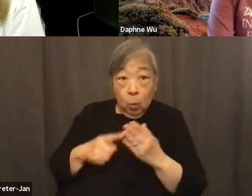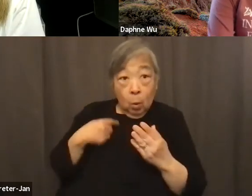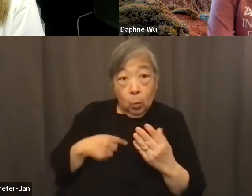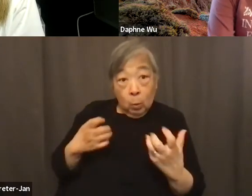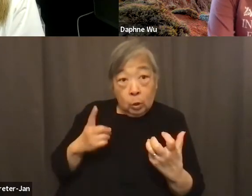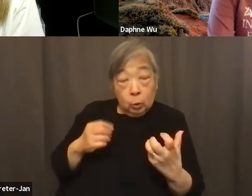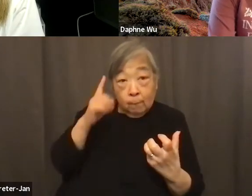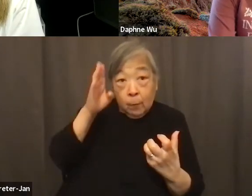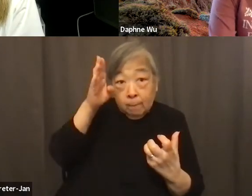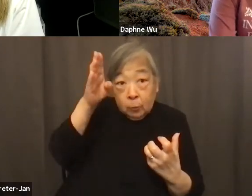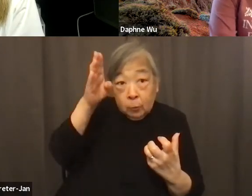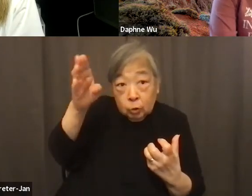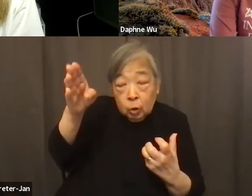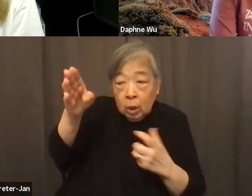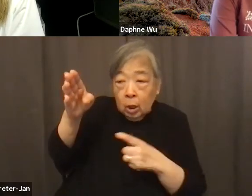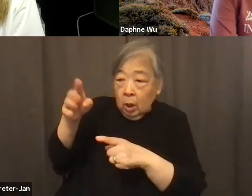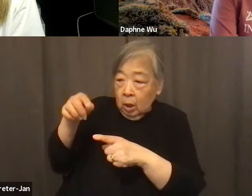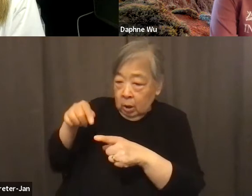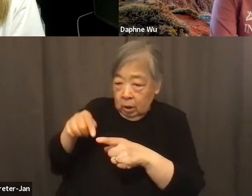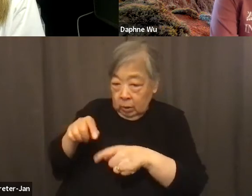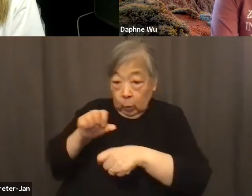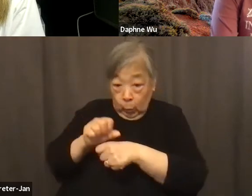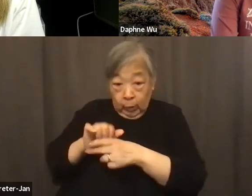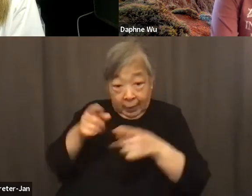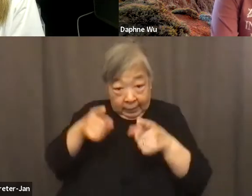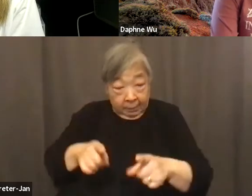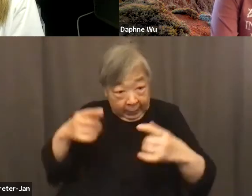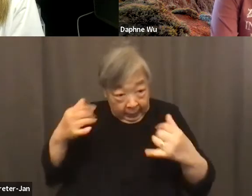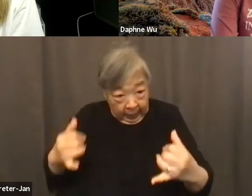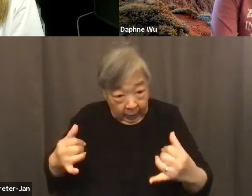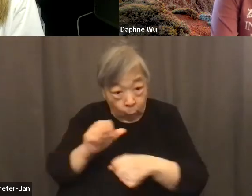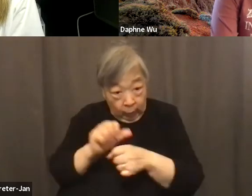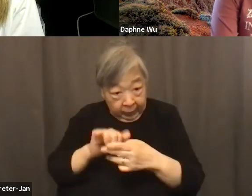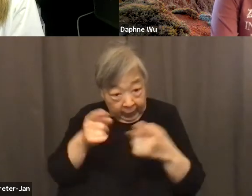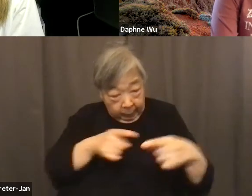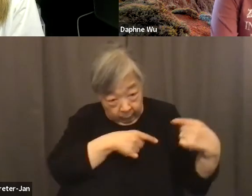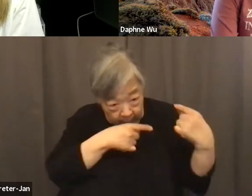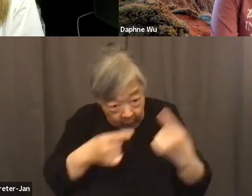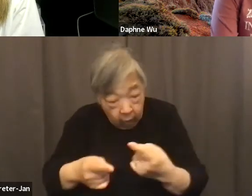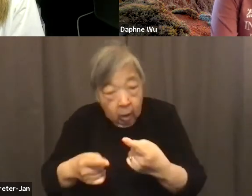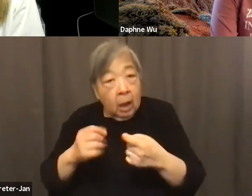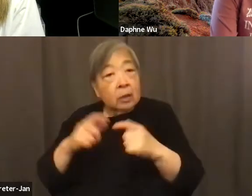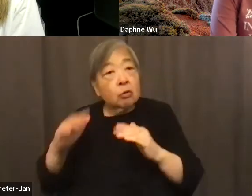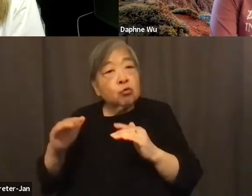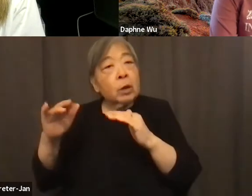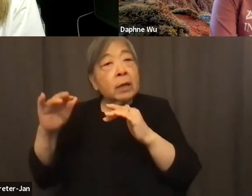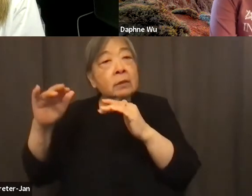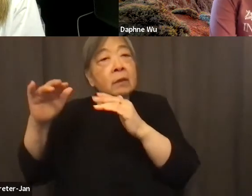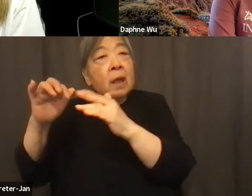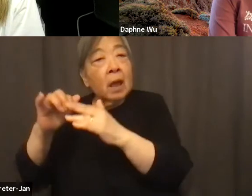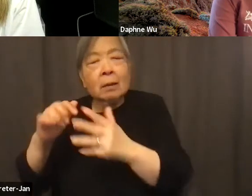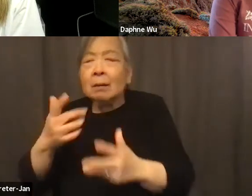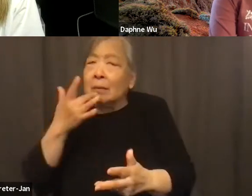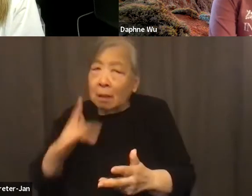future is really amplify the work that is being done on the ground. And we've been able we've been so fortunate to partner with so many